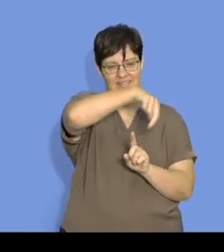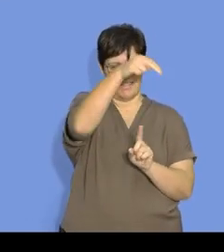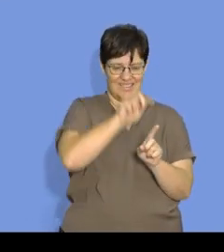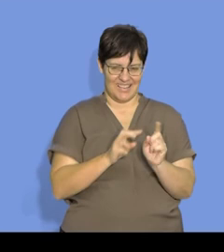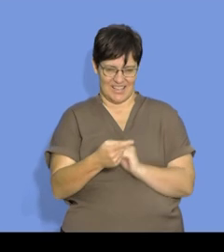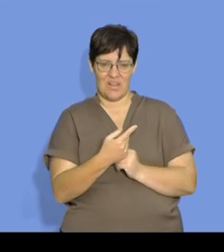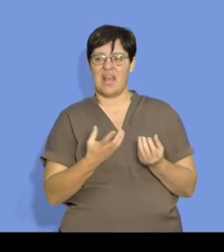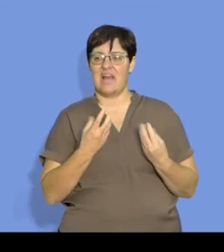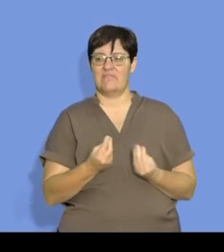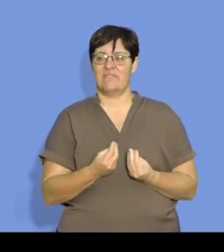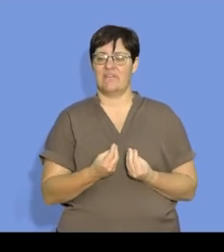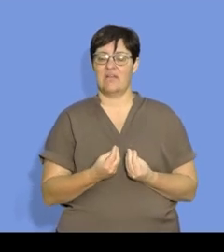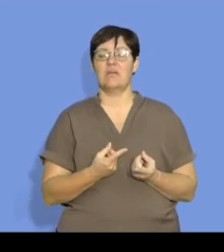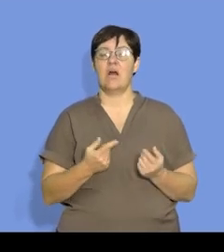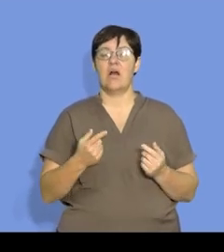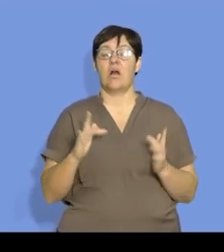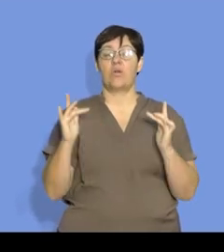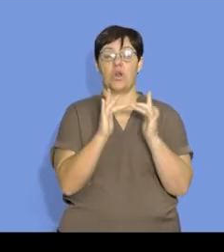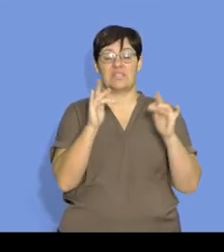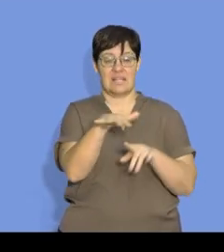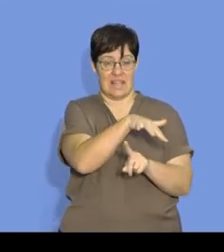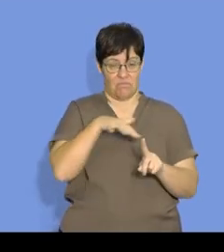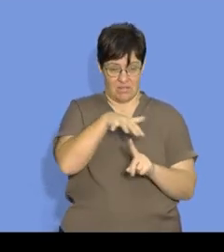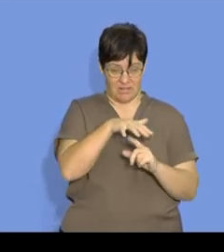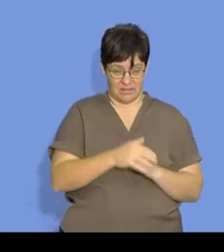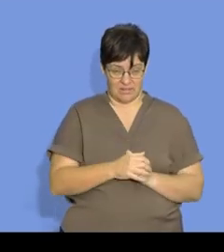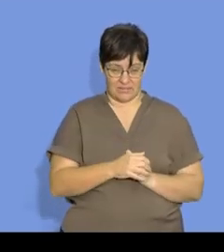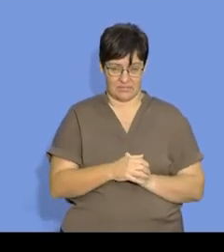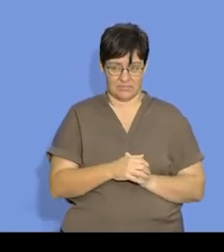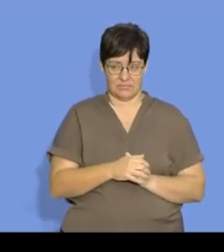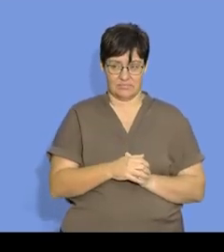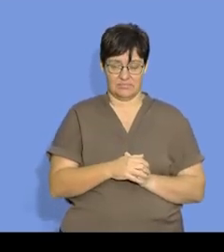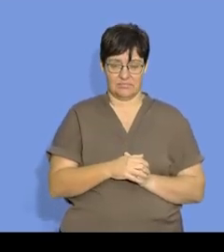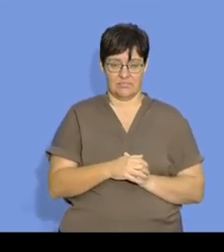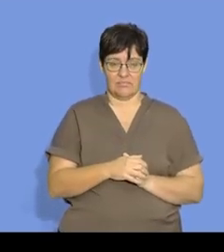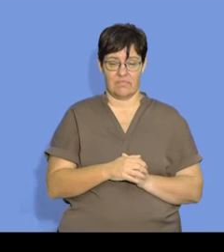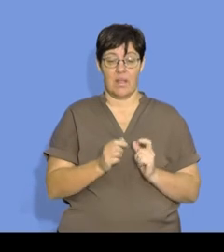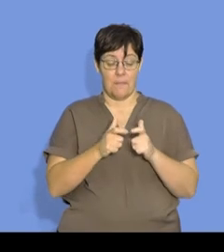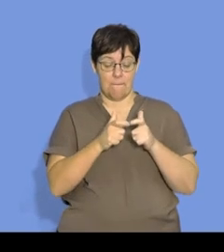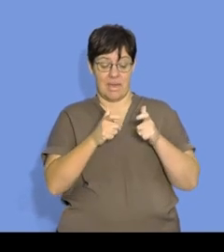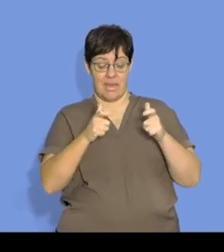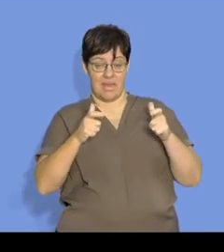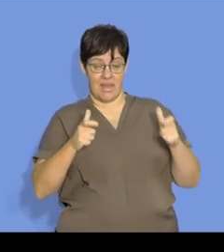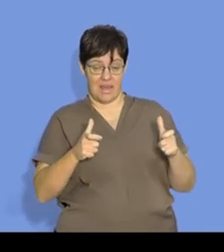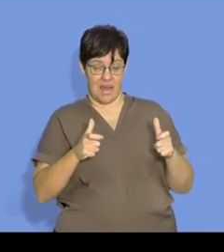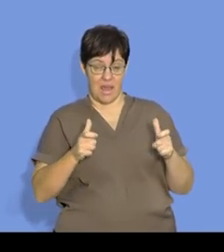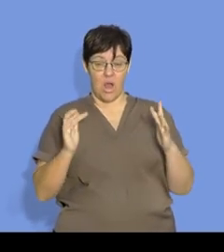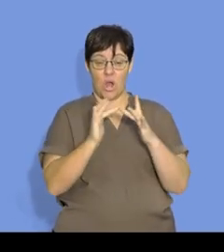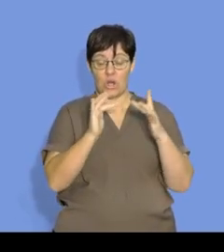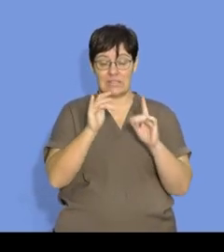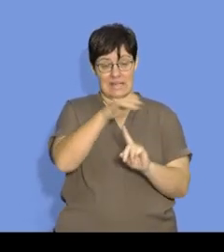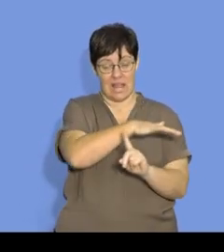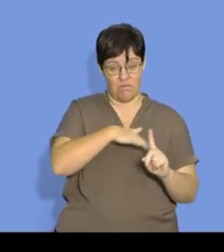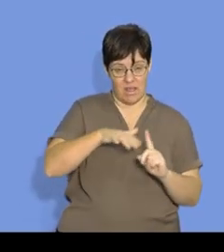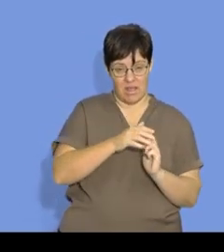and like I said, we say it is the contact area. The larger that contact area,